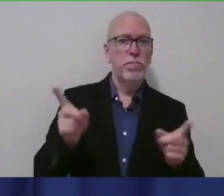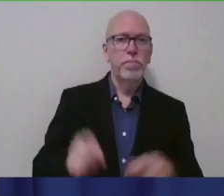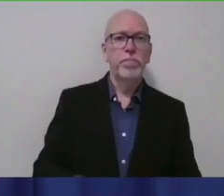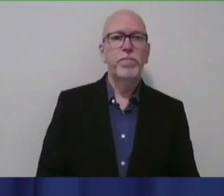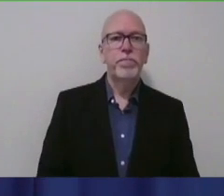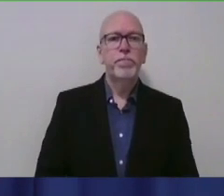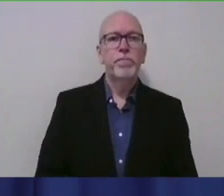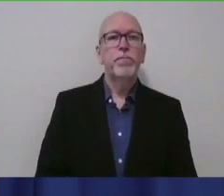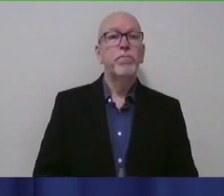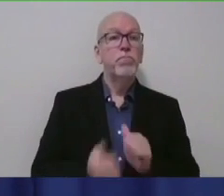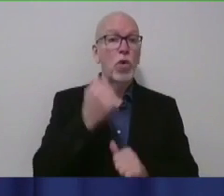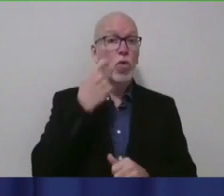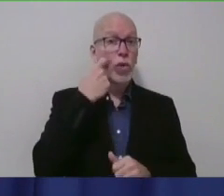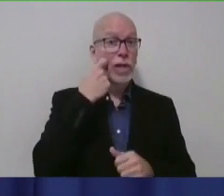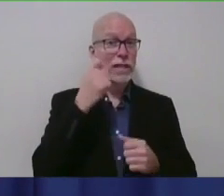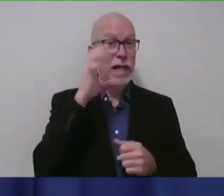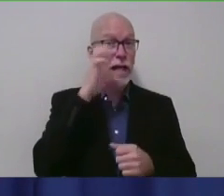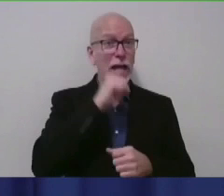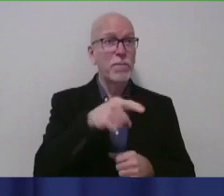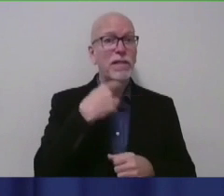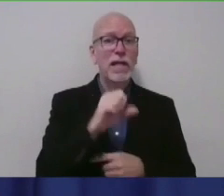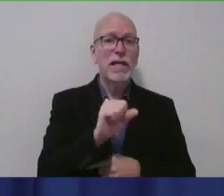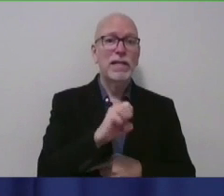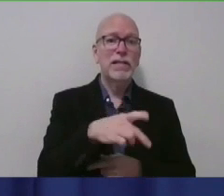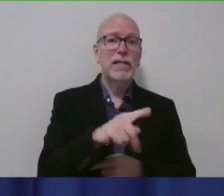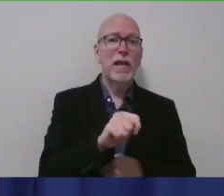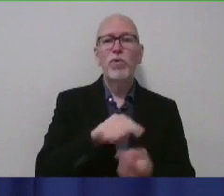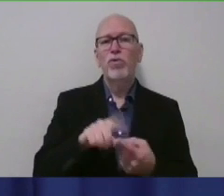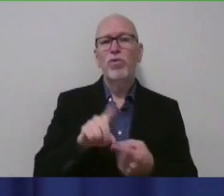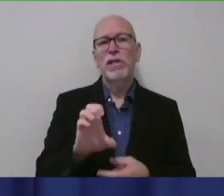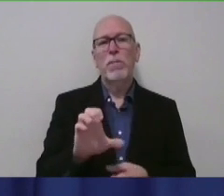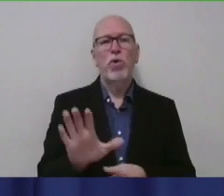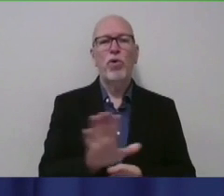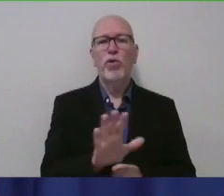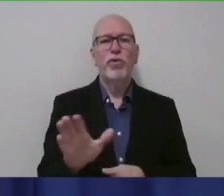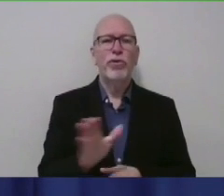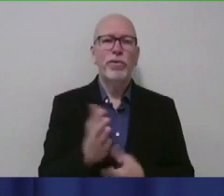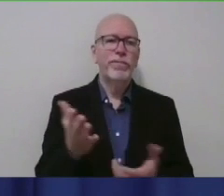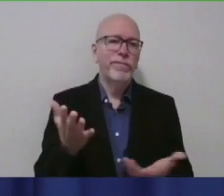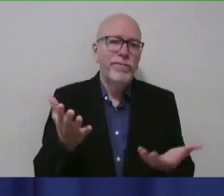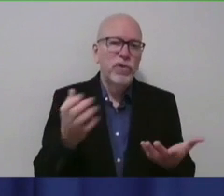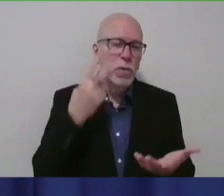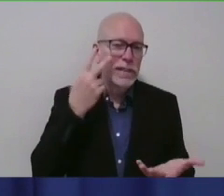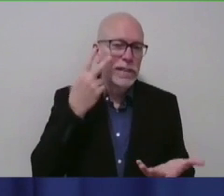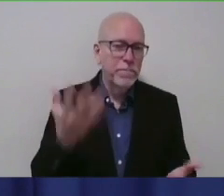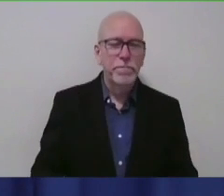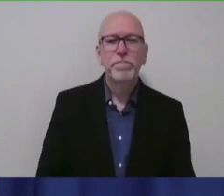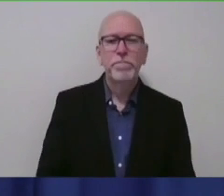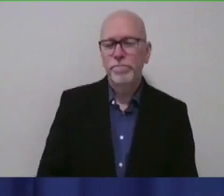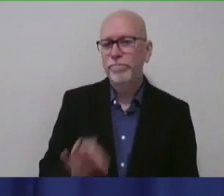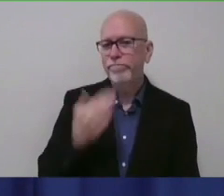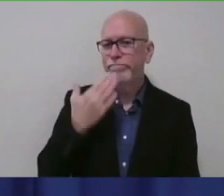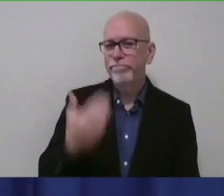The estimate we heard was September to December. Yeah. So we'll see. Thank you.